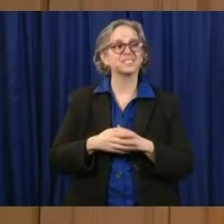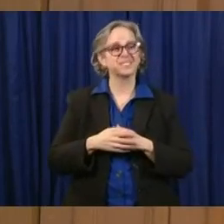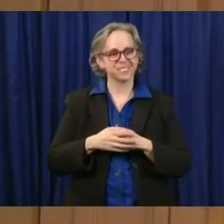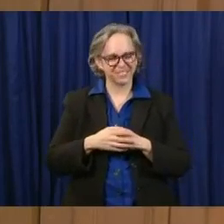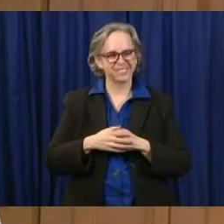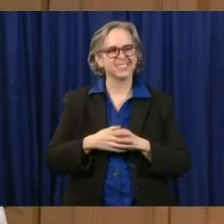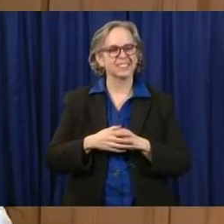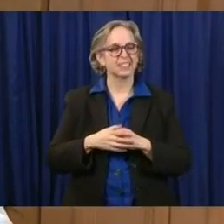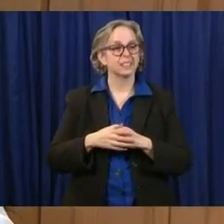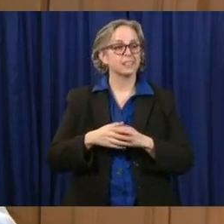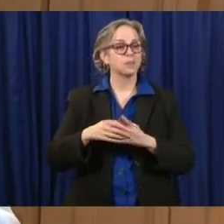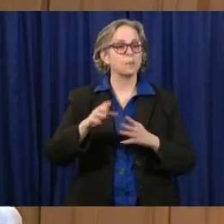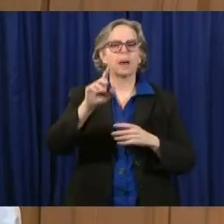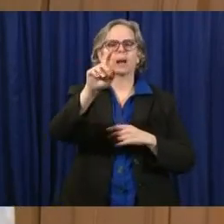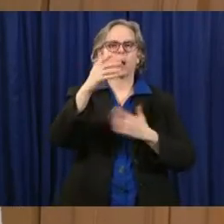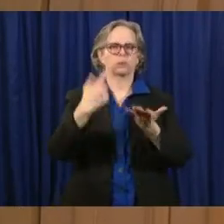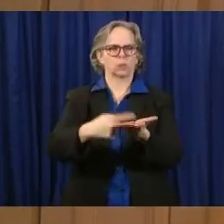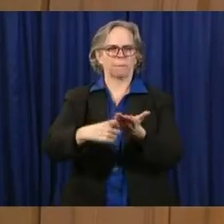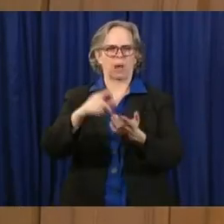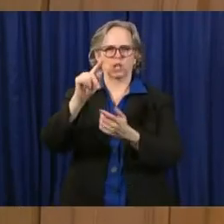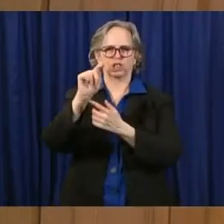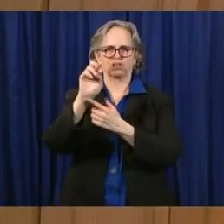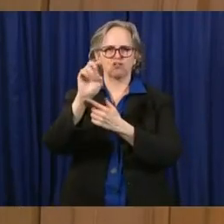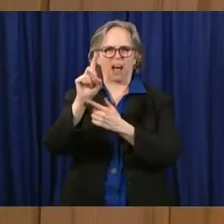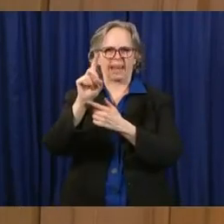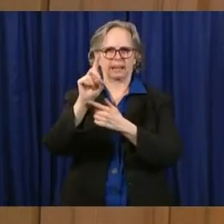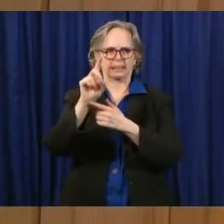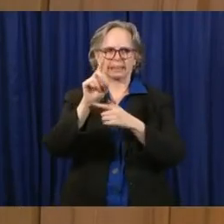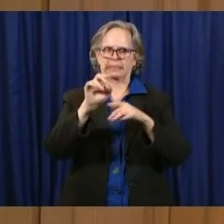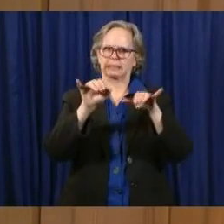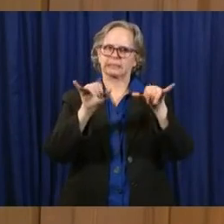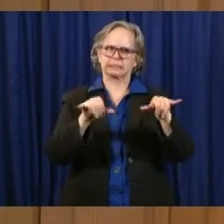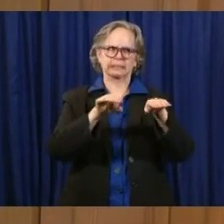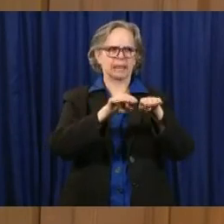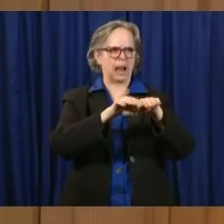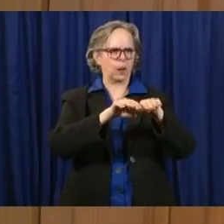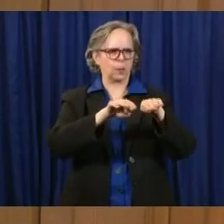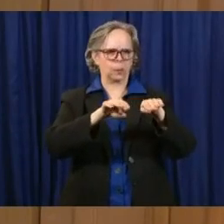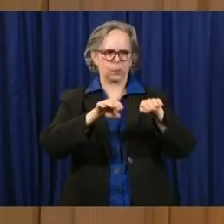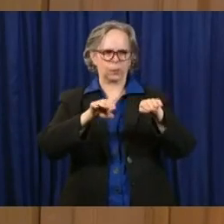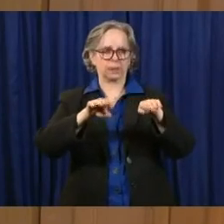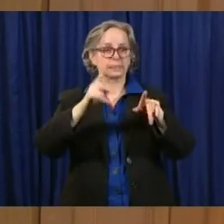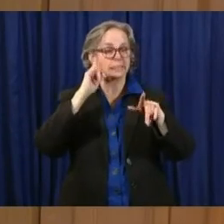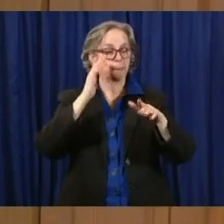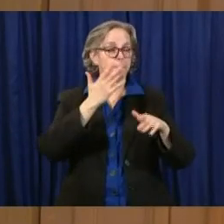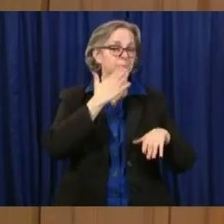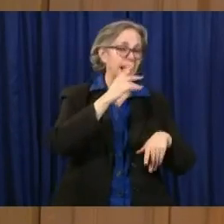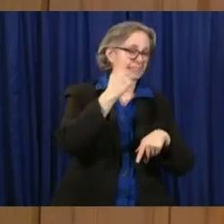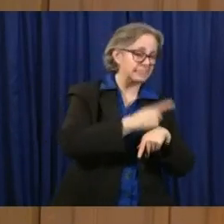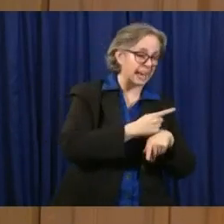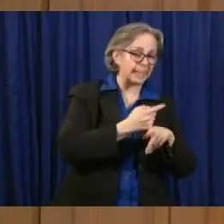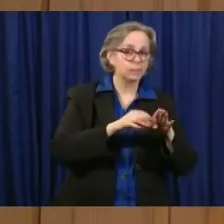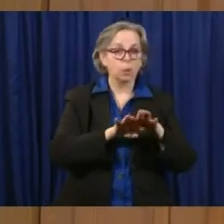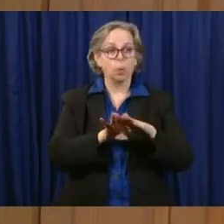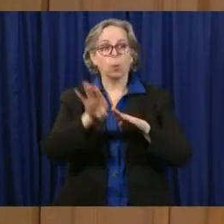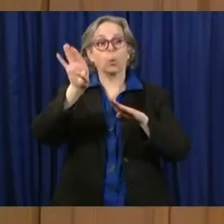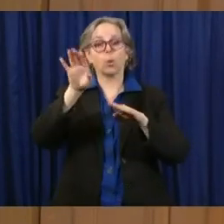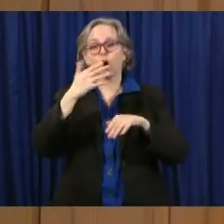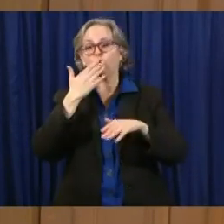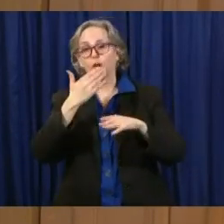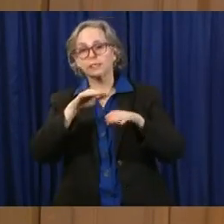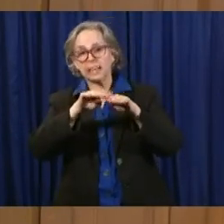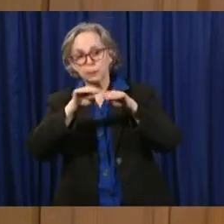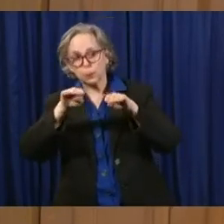trend's pretty steady with the exception, you know, and we're going to have these spikes. We're going to have bad days and good days. And we're really looking for